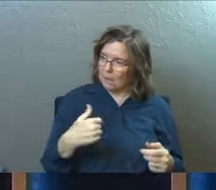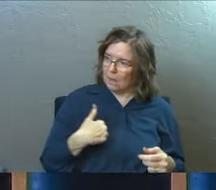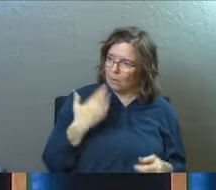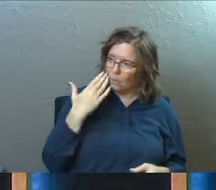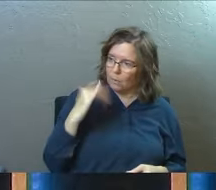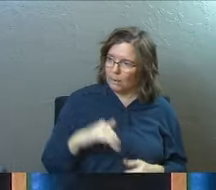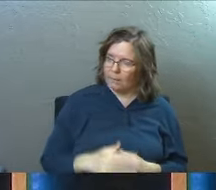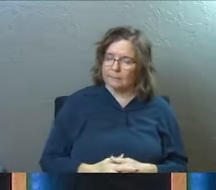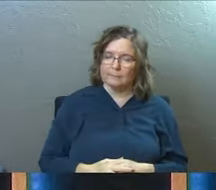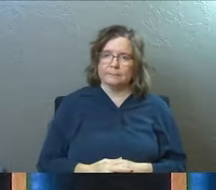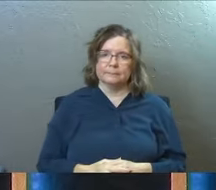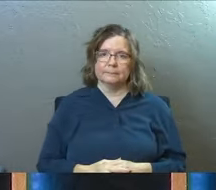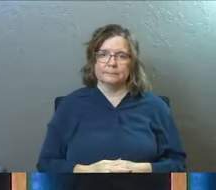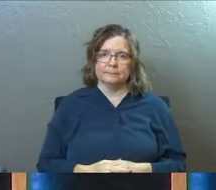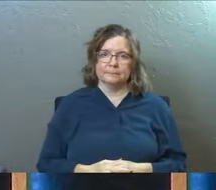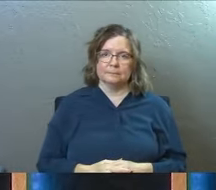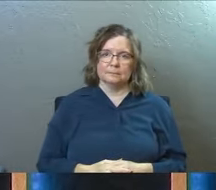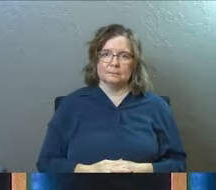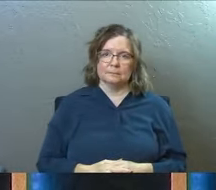said, yeah, I am.